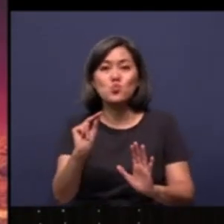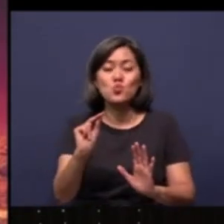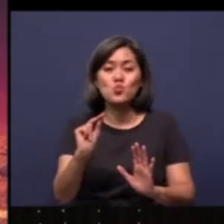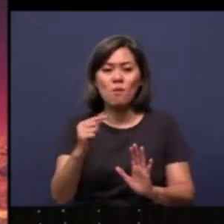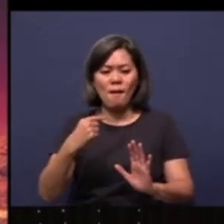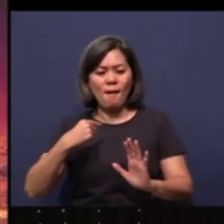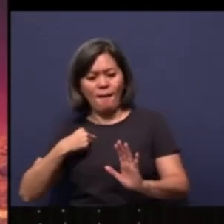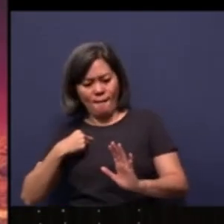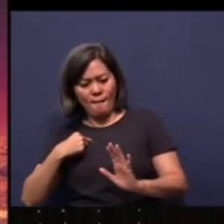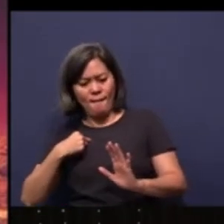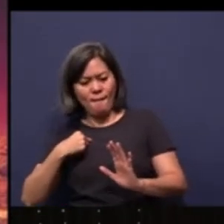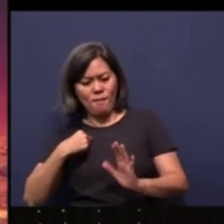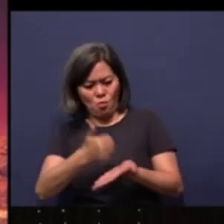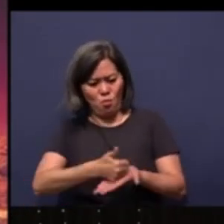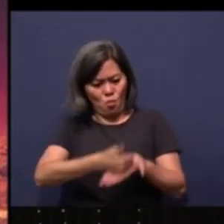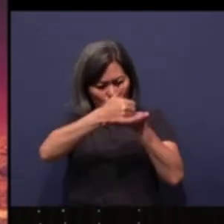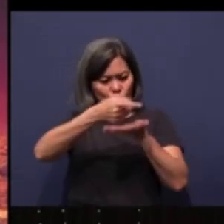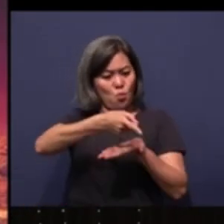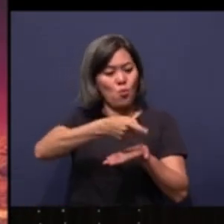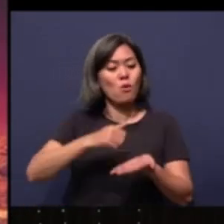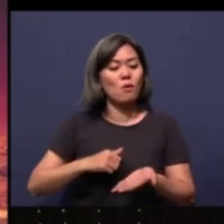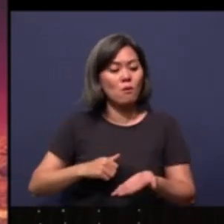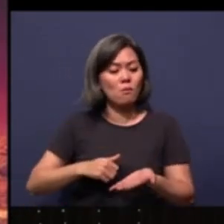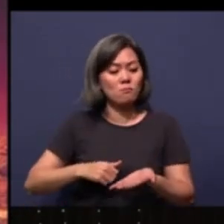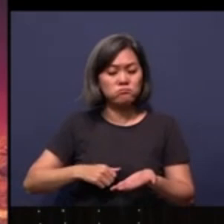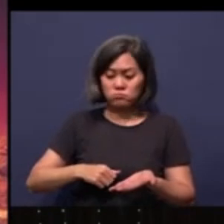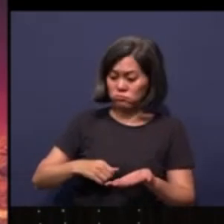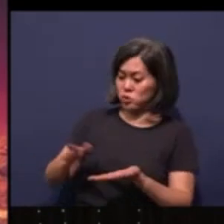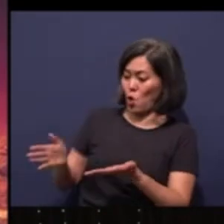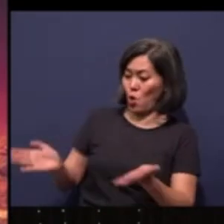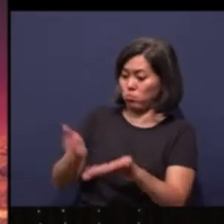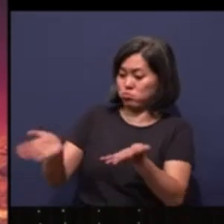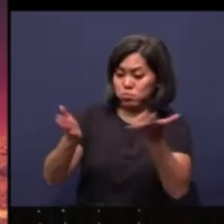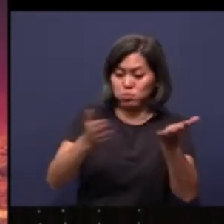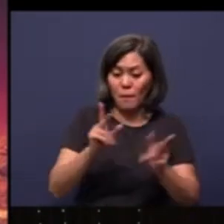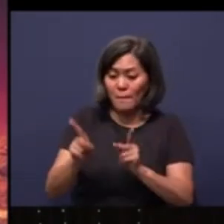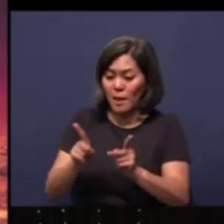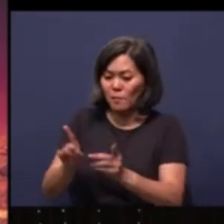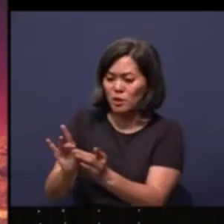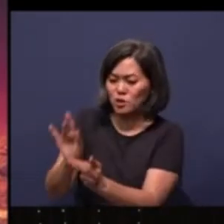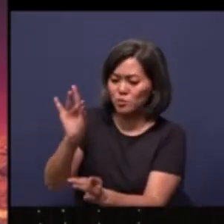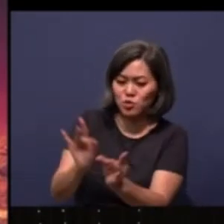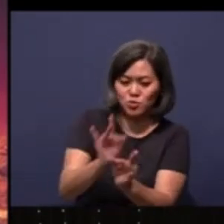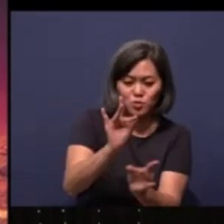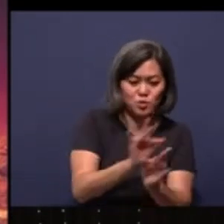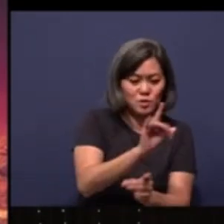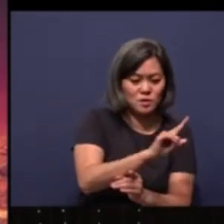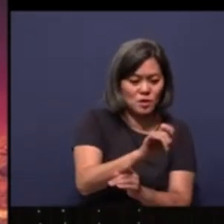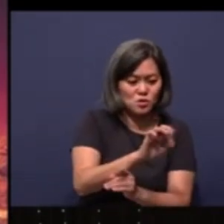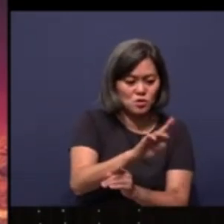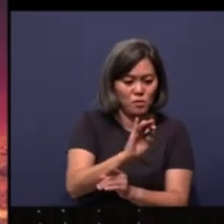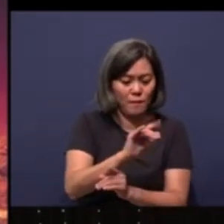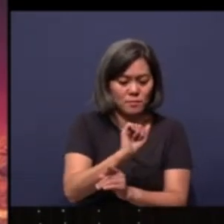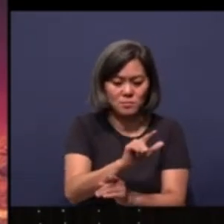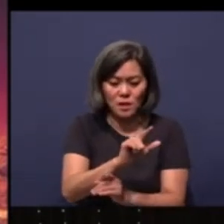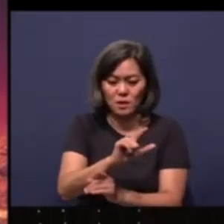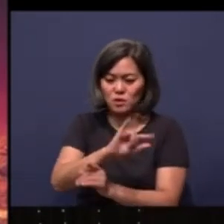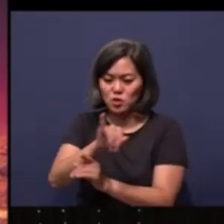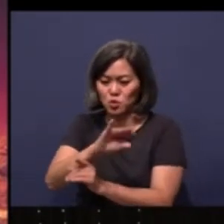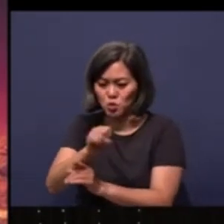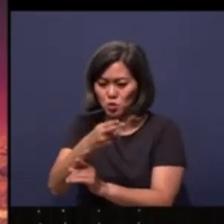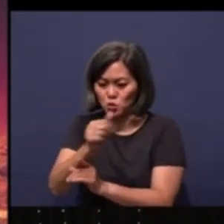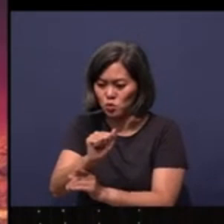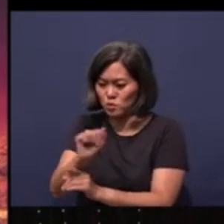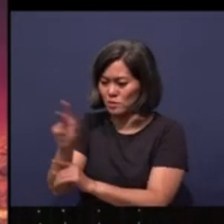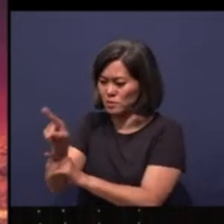I will uphold you. I will stir up the spirits of these three, Zerubbabel, of Joshua, of the